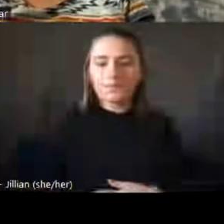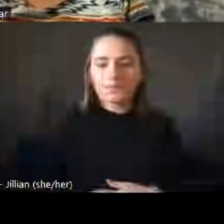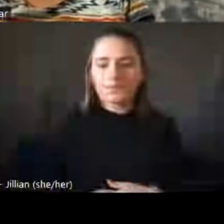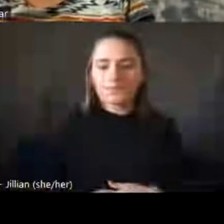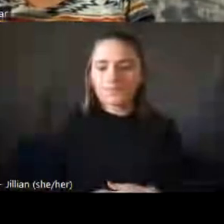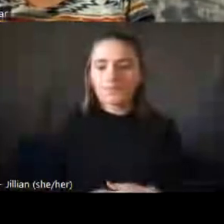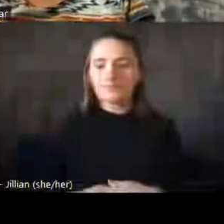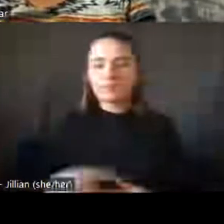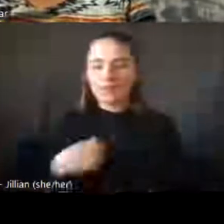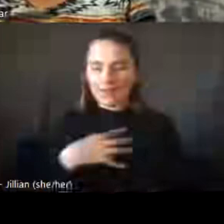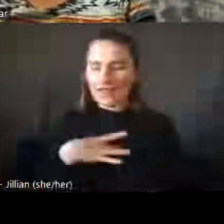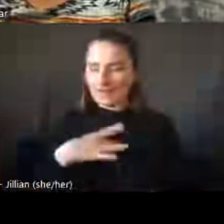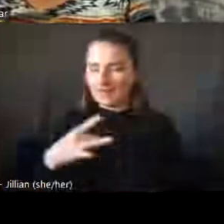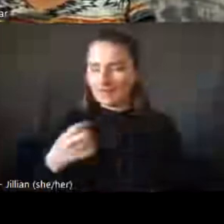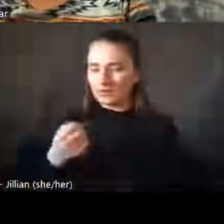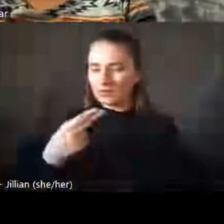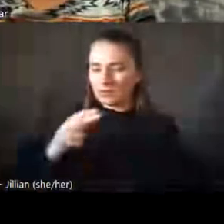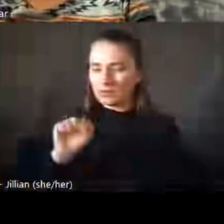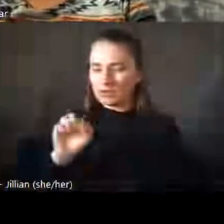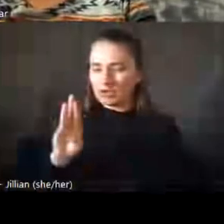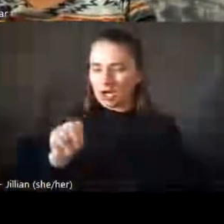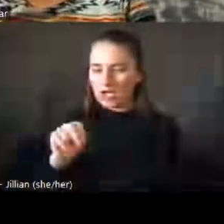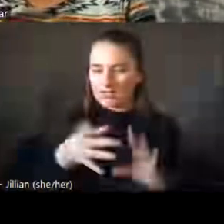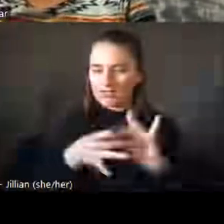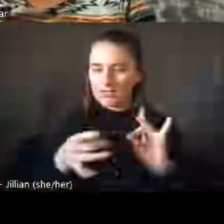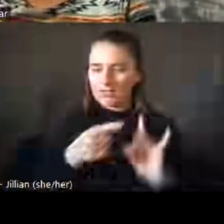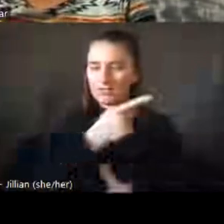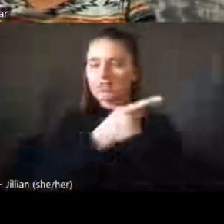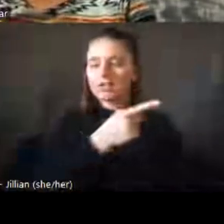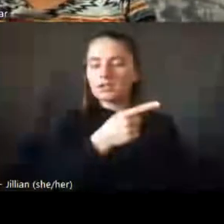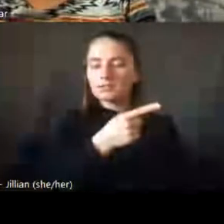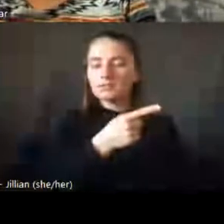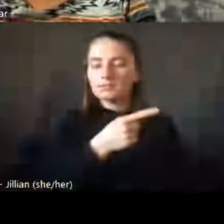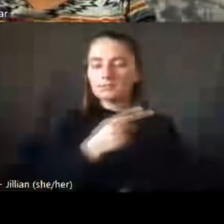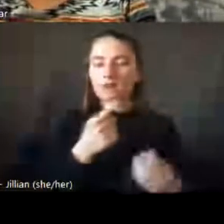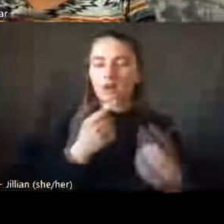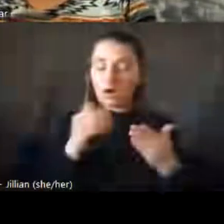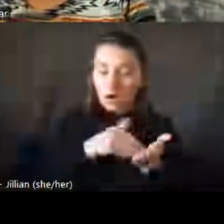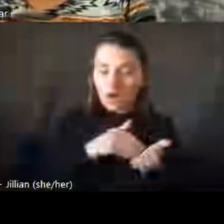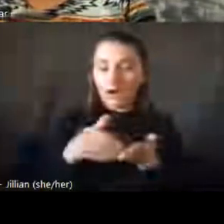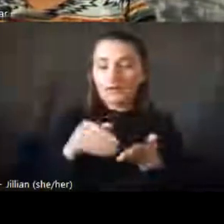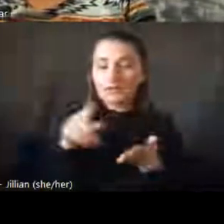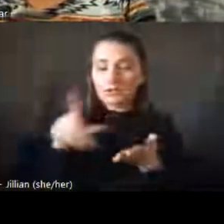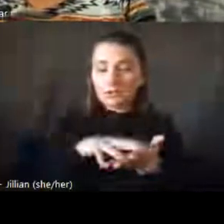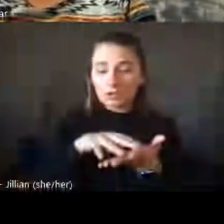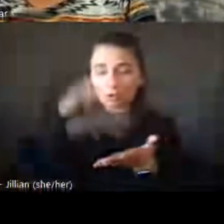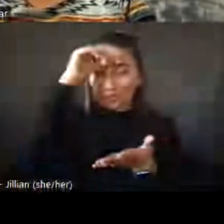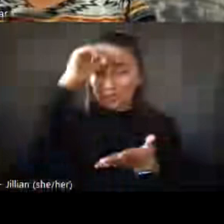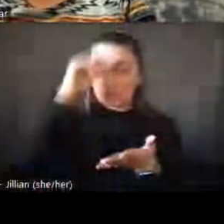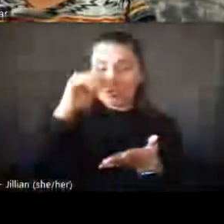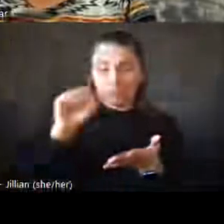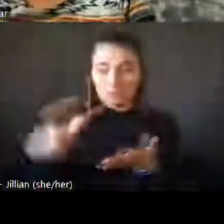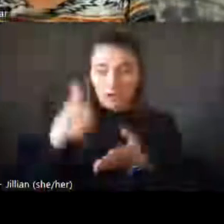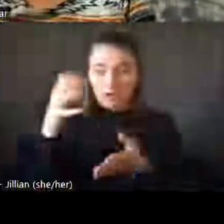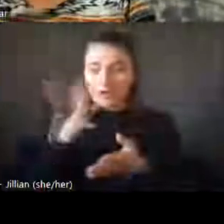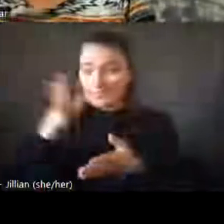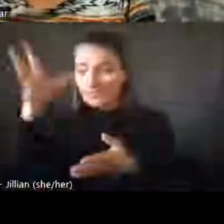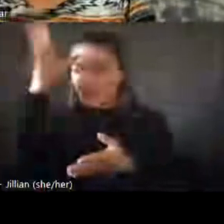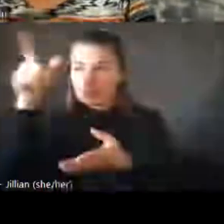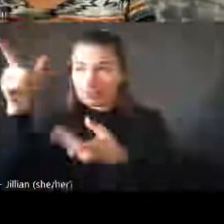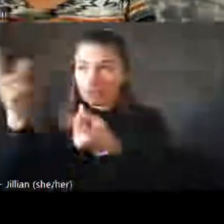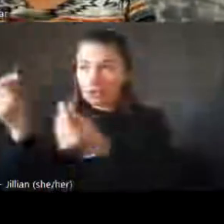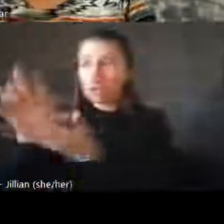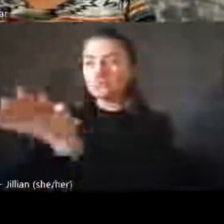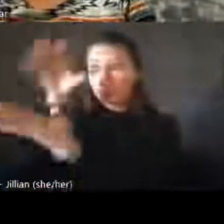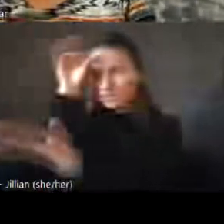like what Sean said, because a lot of times, you know, you learn from, you know, other parents, because I've gotten